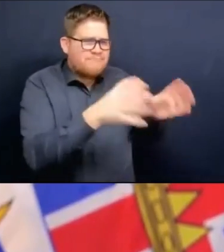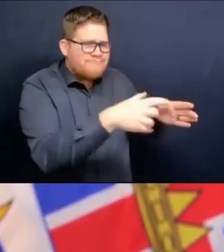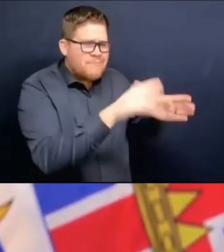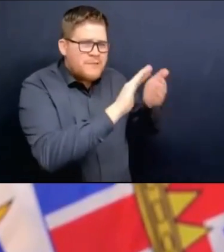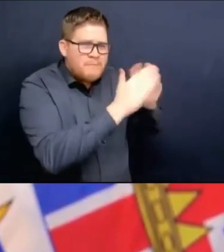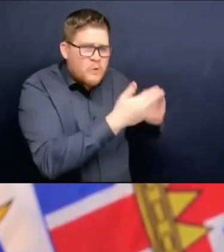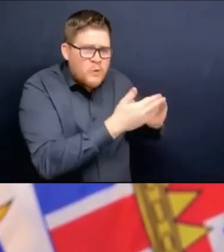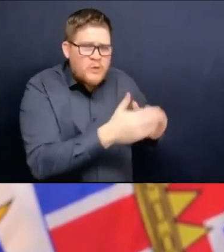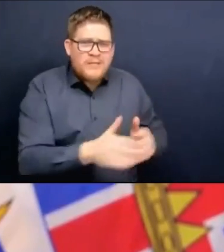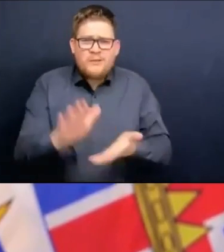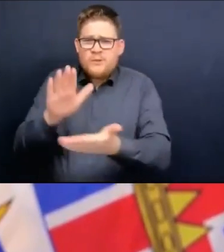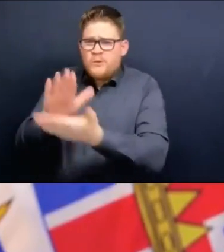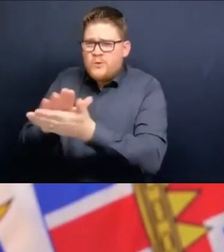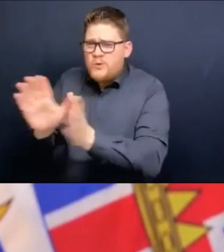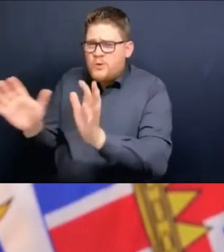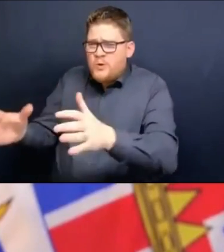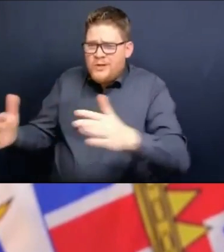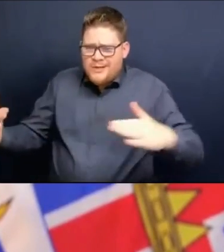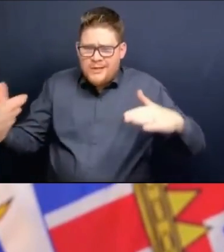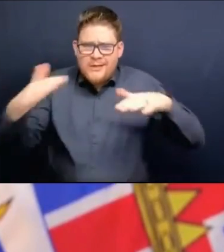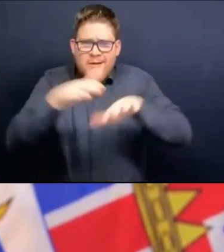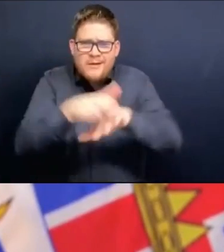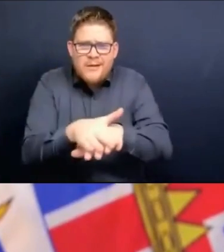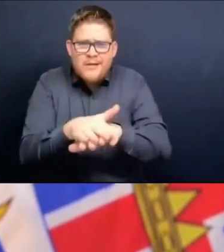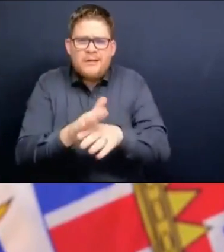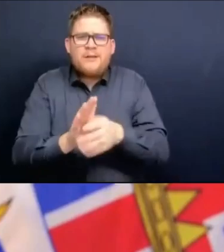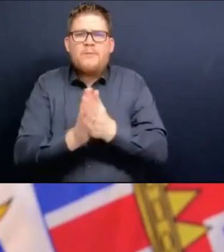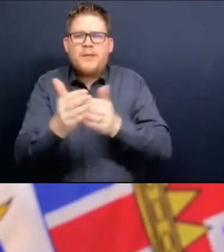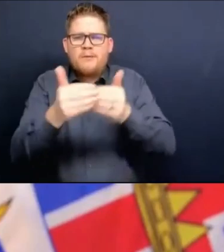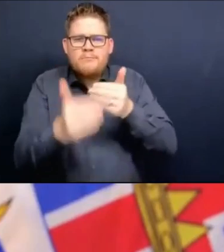more normal experience for grads this year, too.